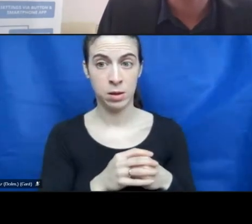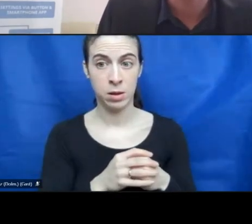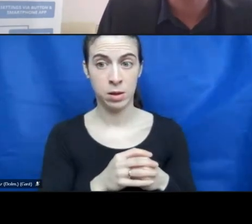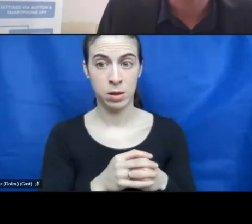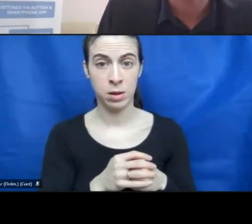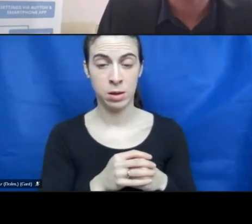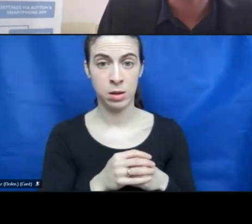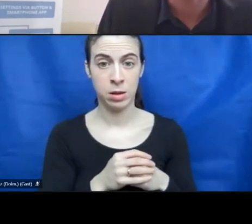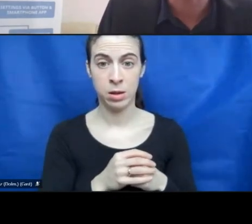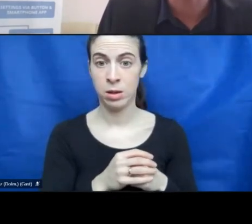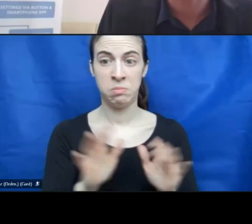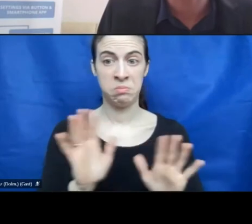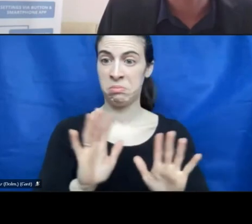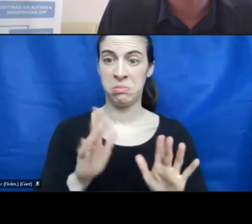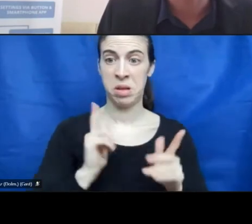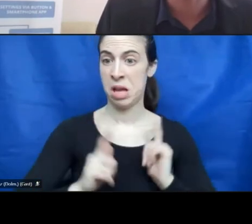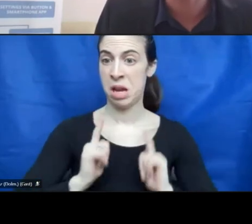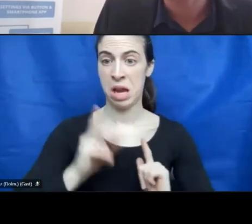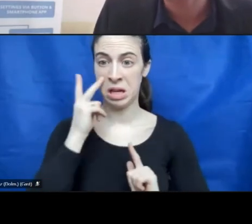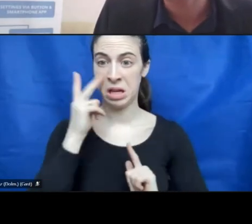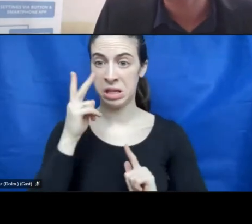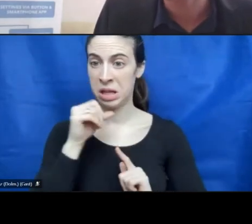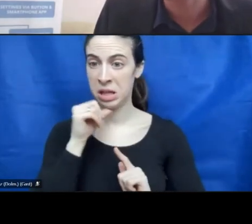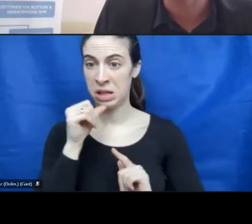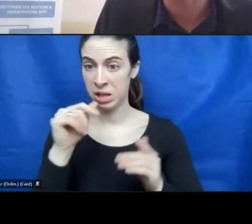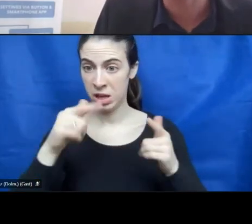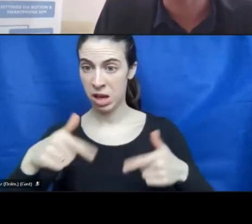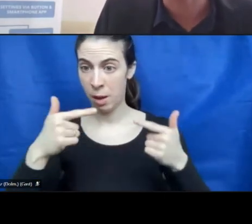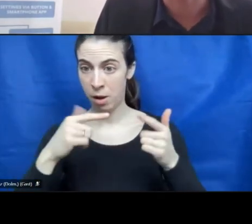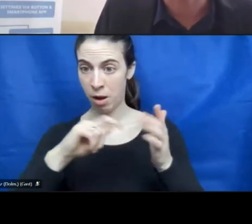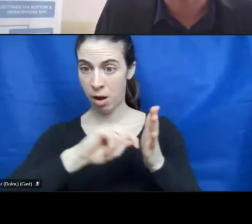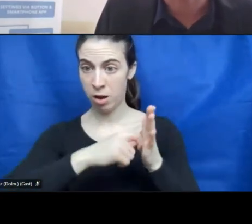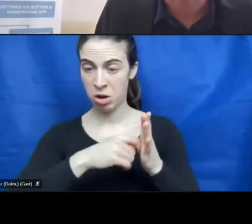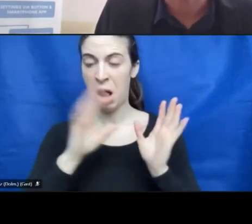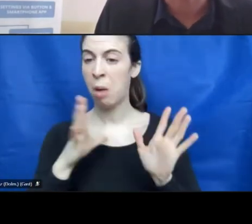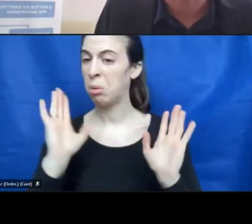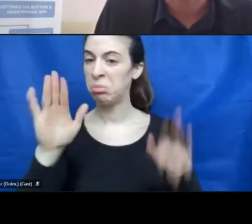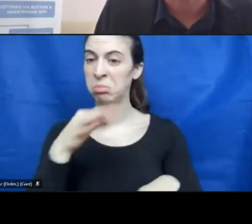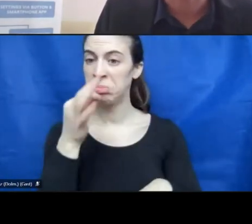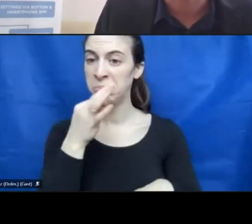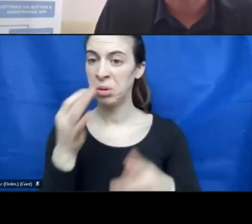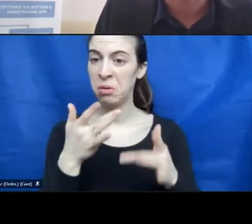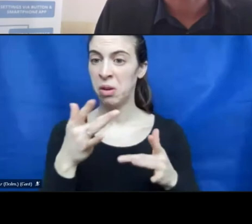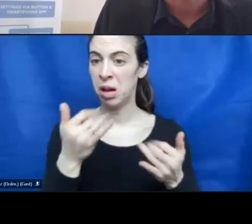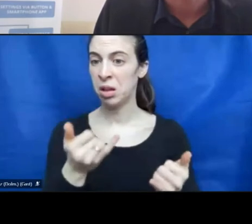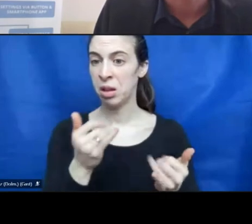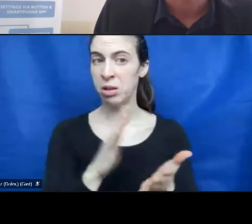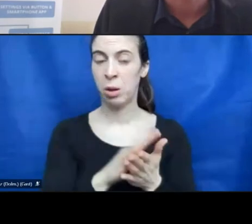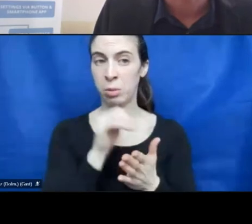Could you see me now? now. But maybe you continue to speak. Maybe it doesn't work at the moment.